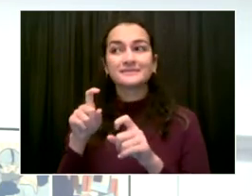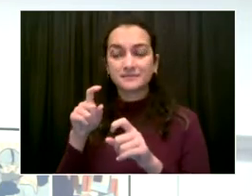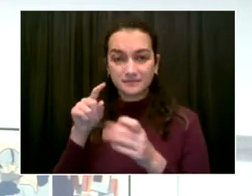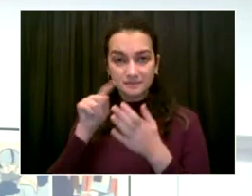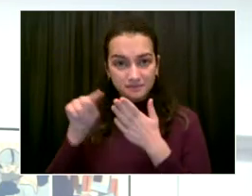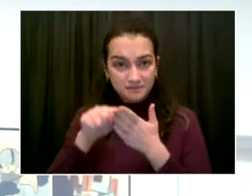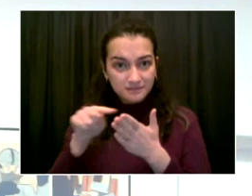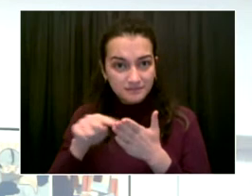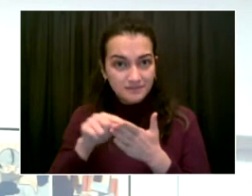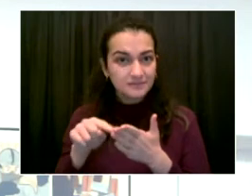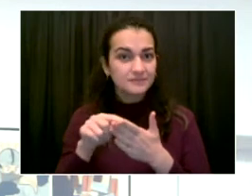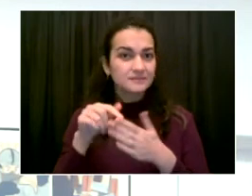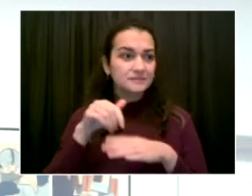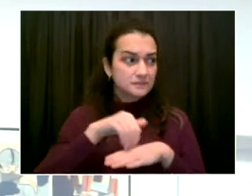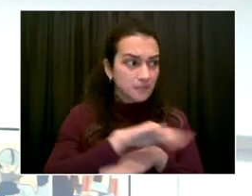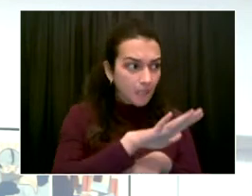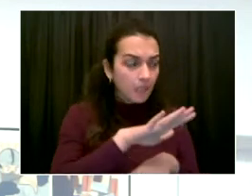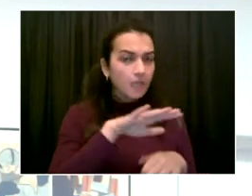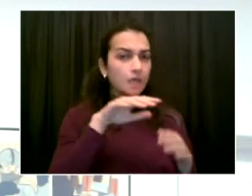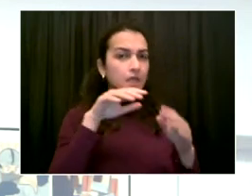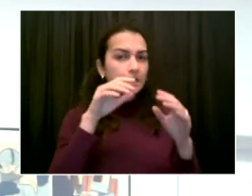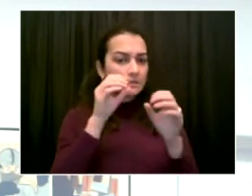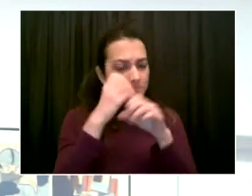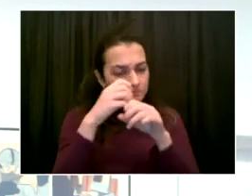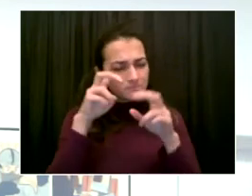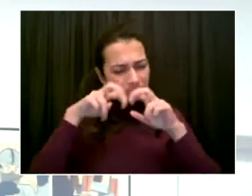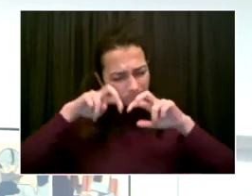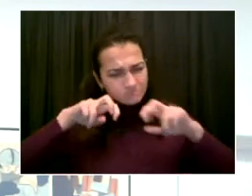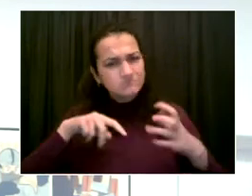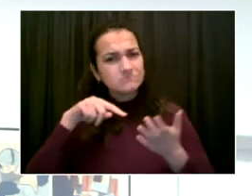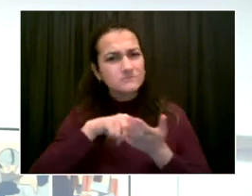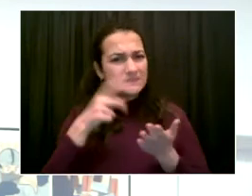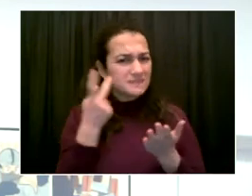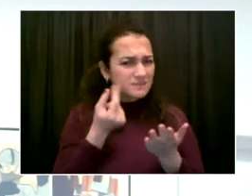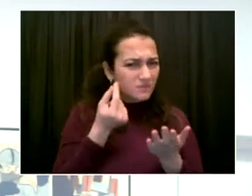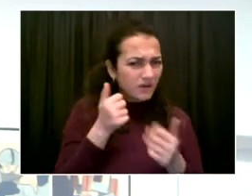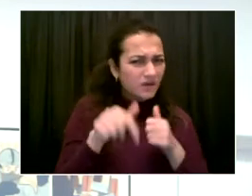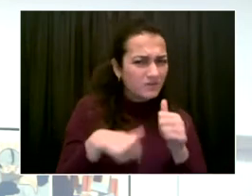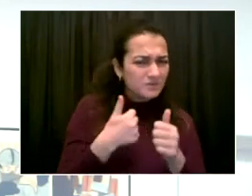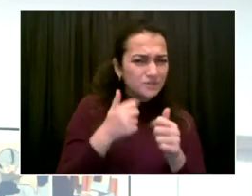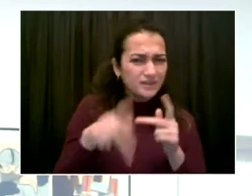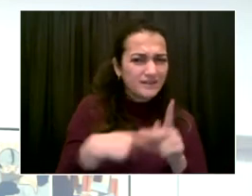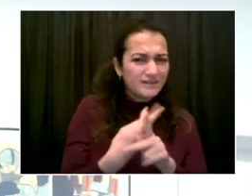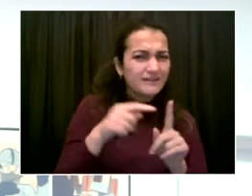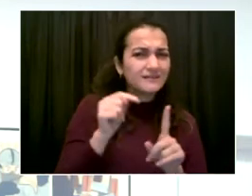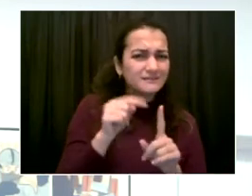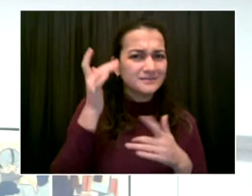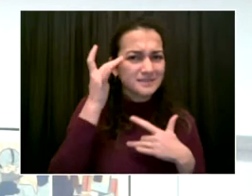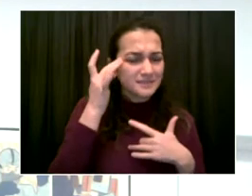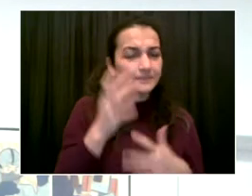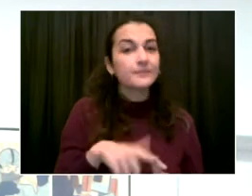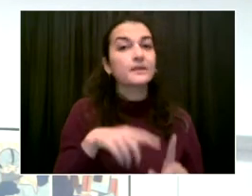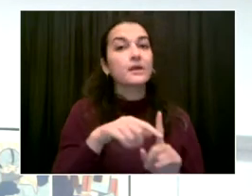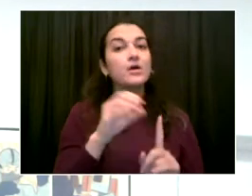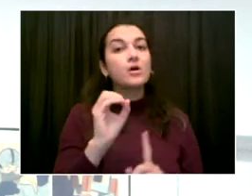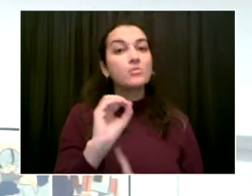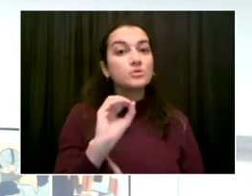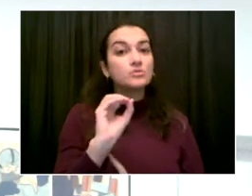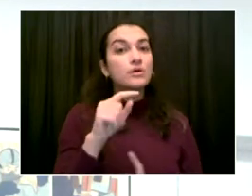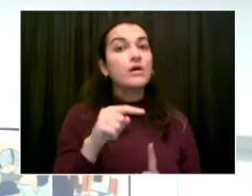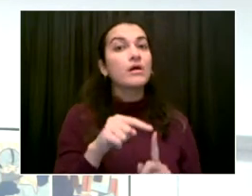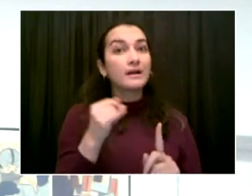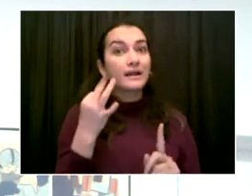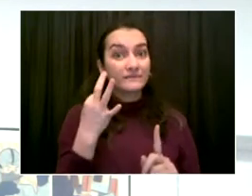here, it will be discovered quite rapidly and that will allow us to, you know, to continue to make adjustments